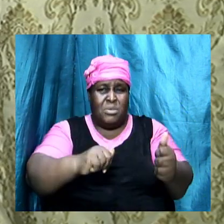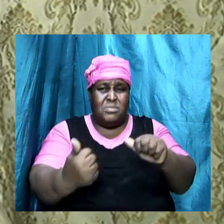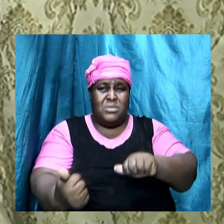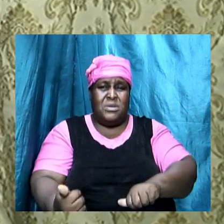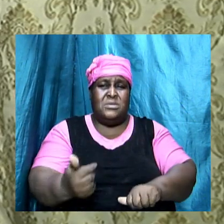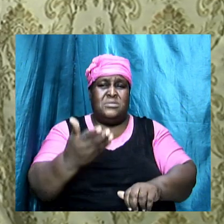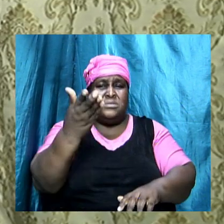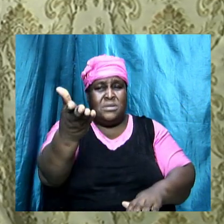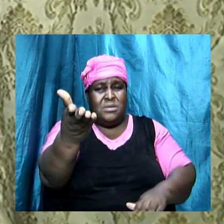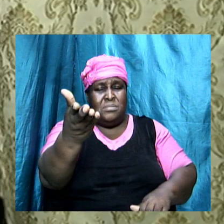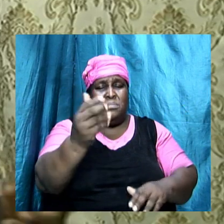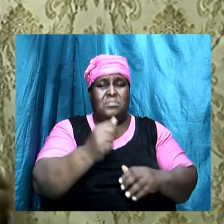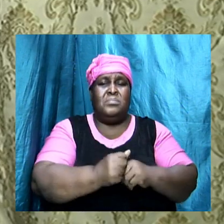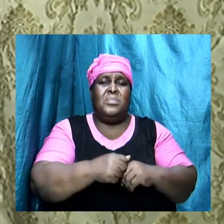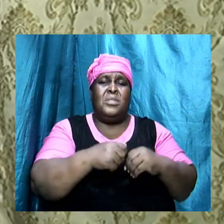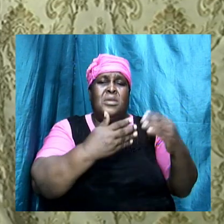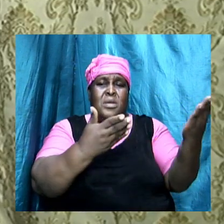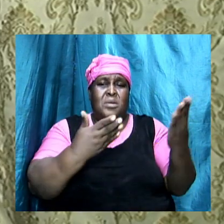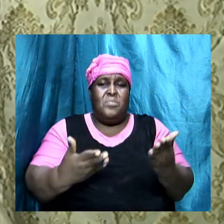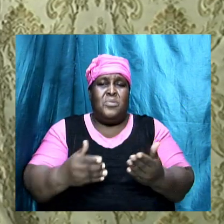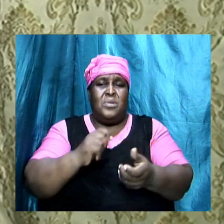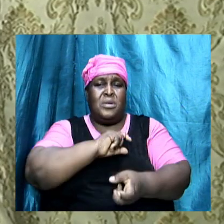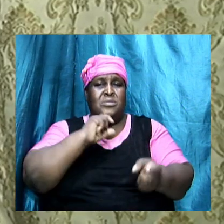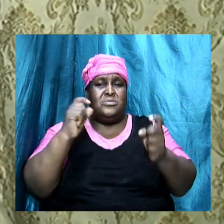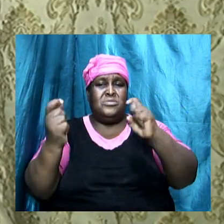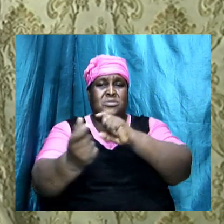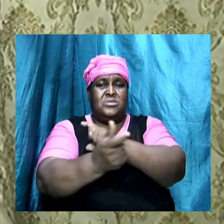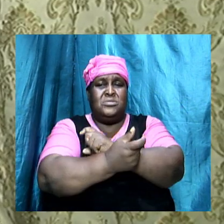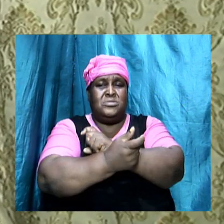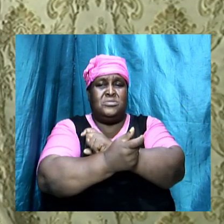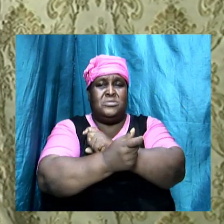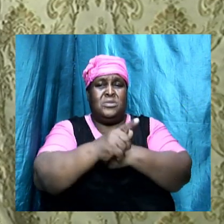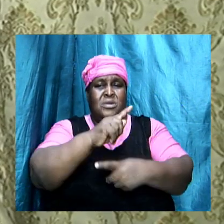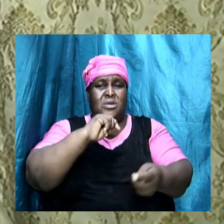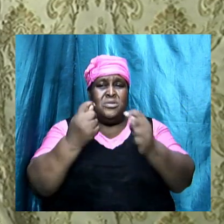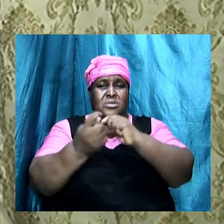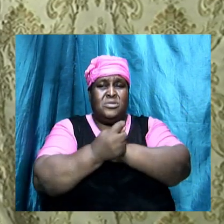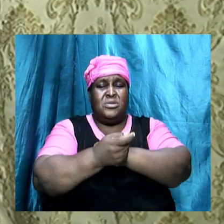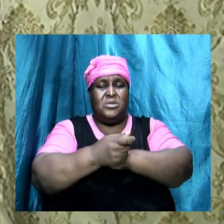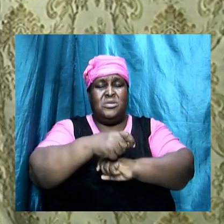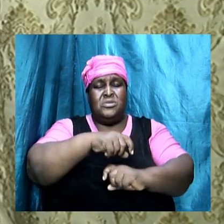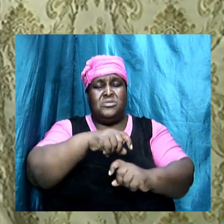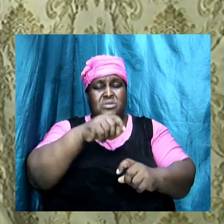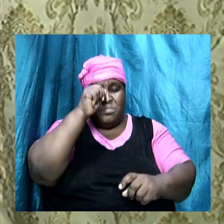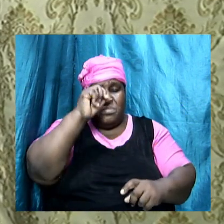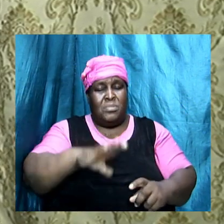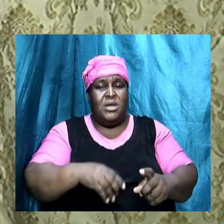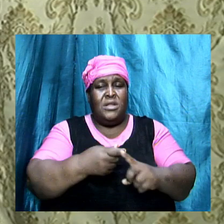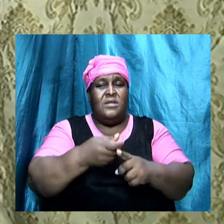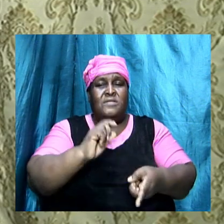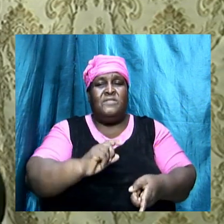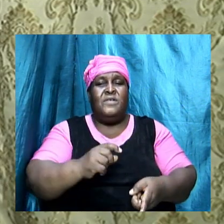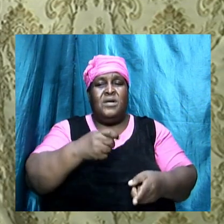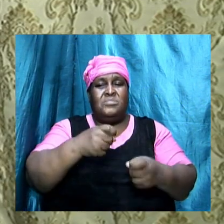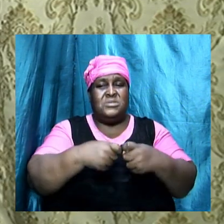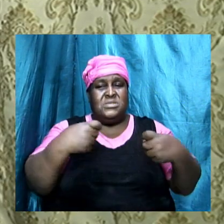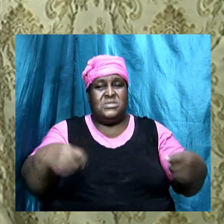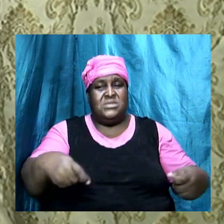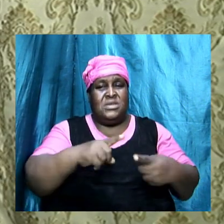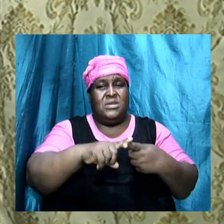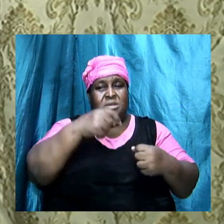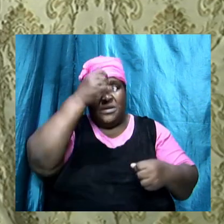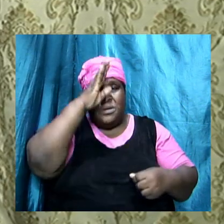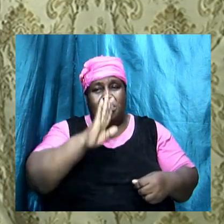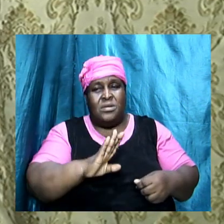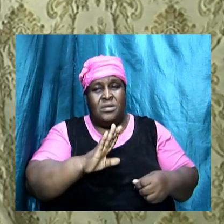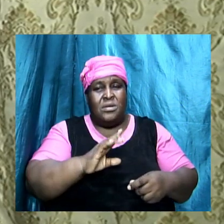bring a change turn men from sin unto God but if the doctrine of